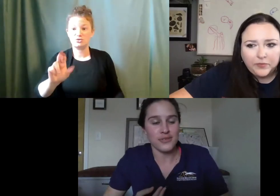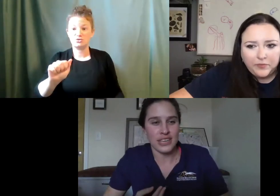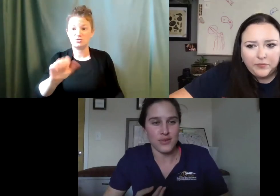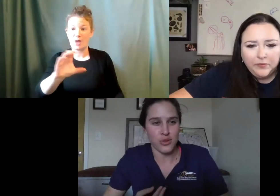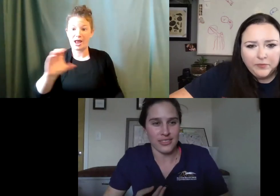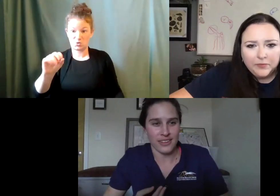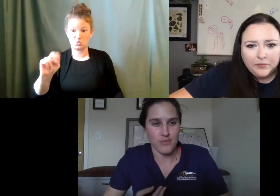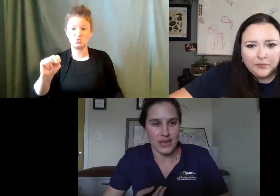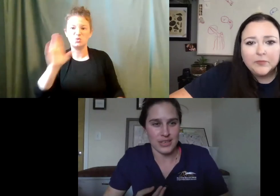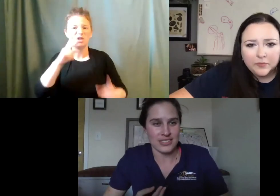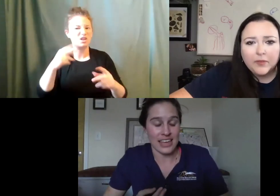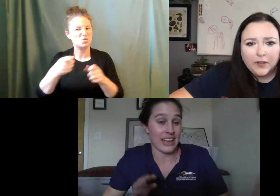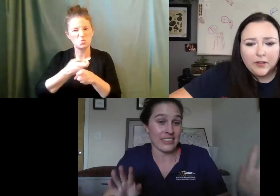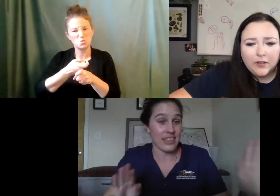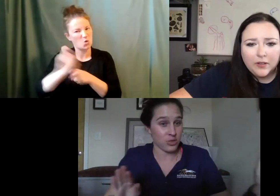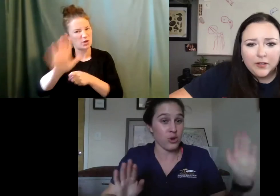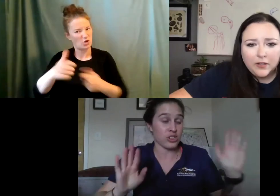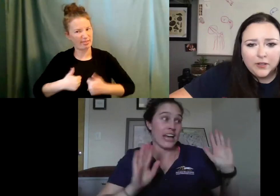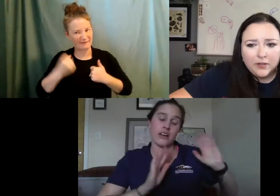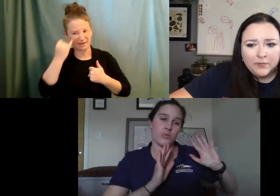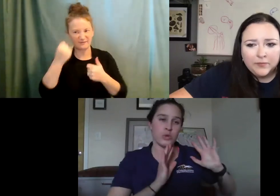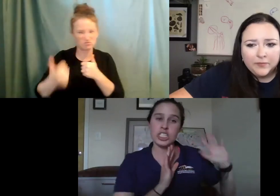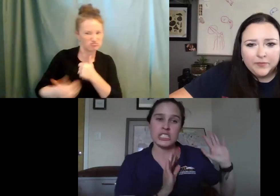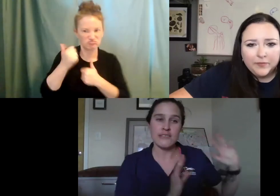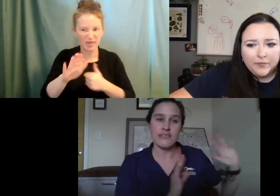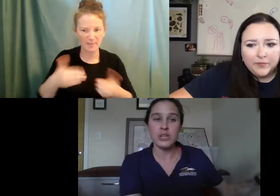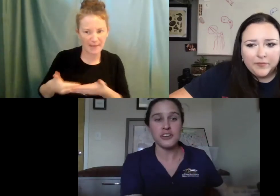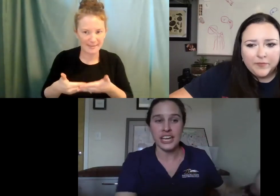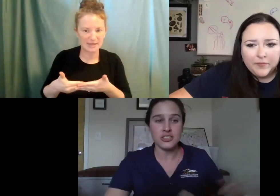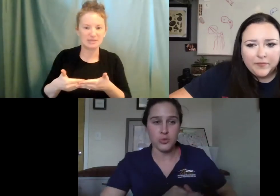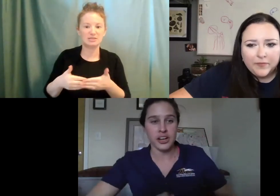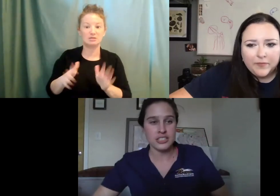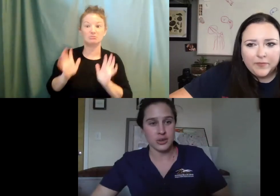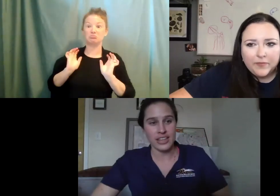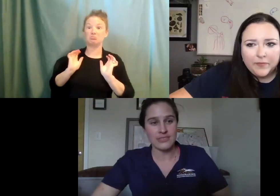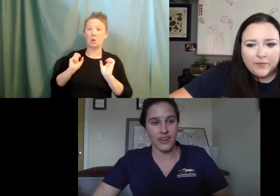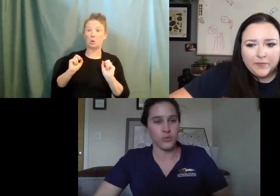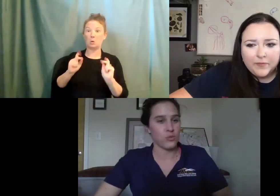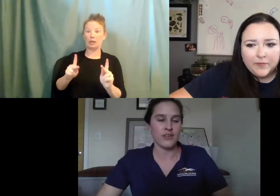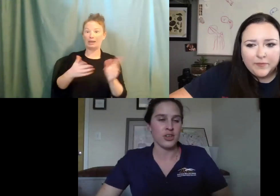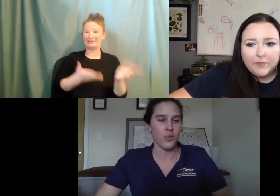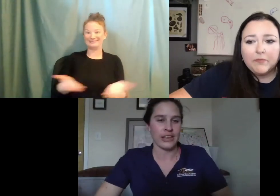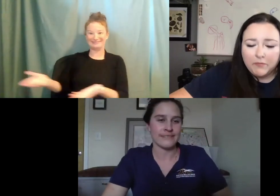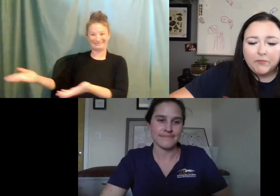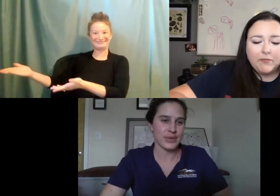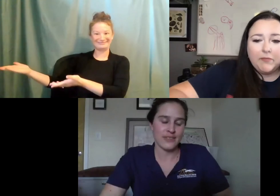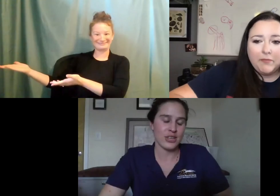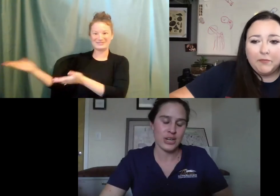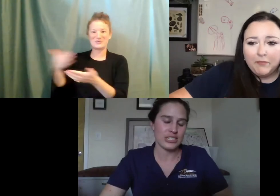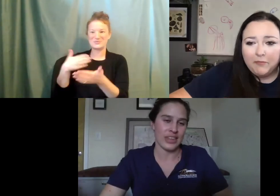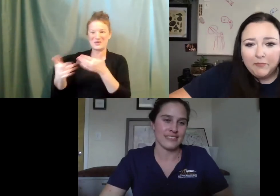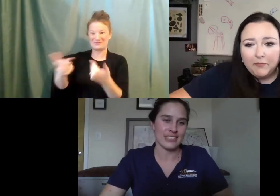life if you threaten their babies. And like that, those are like, we'll just give you another cage to walk into that's fine. Whenever you want,